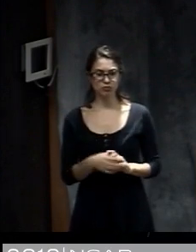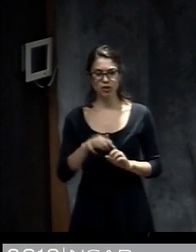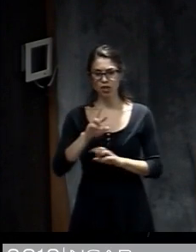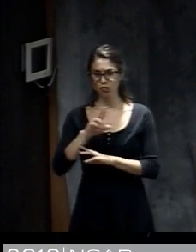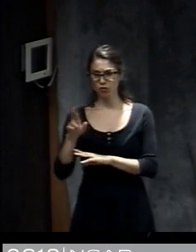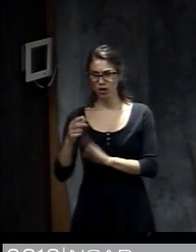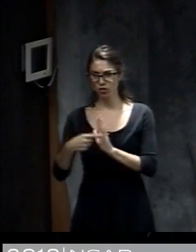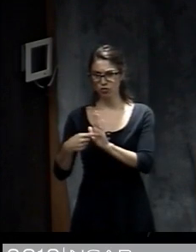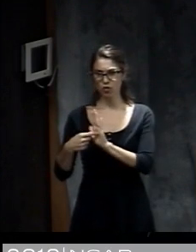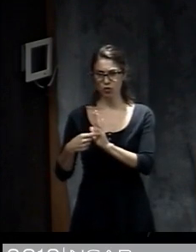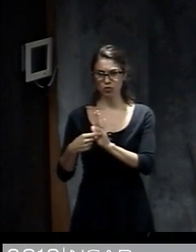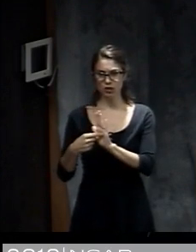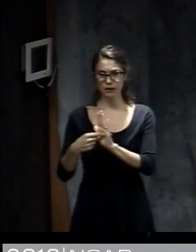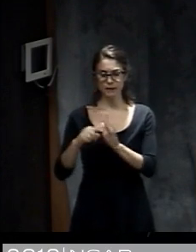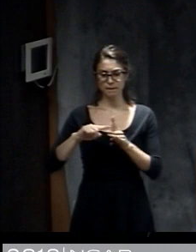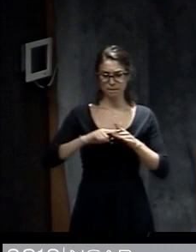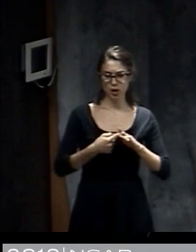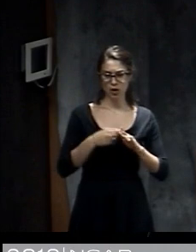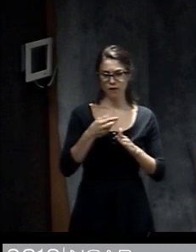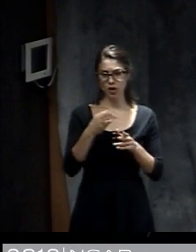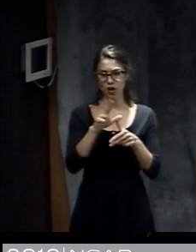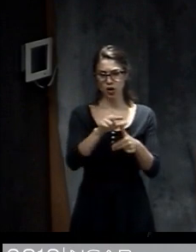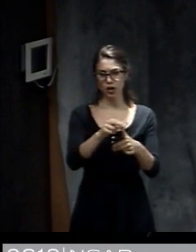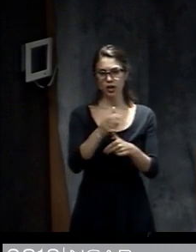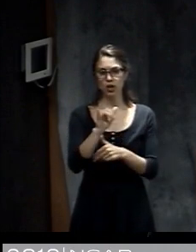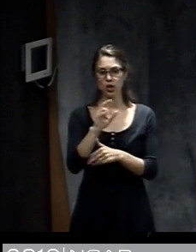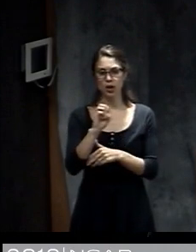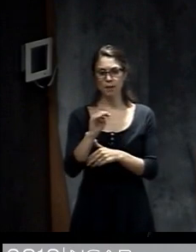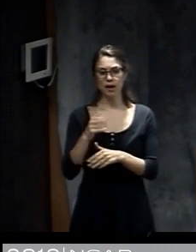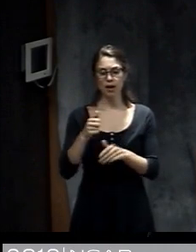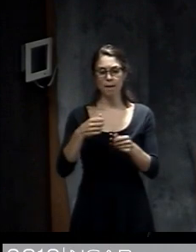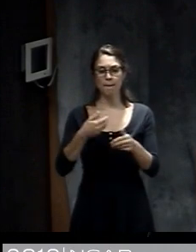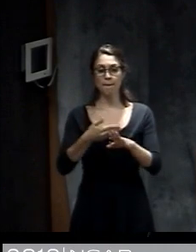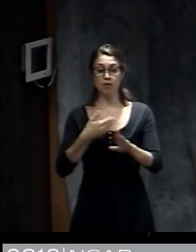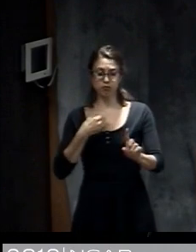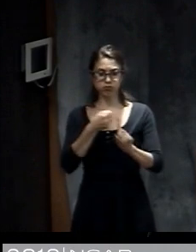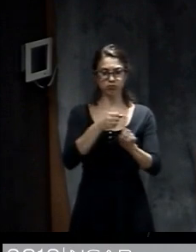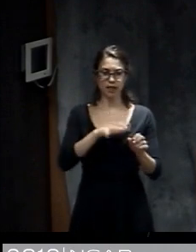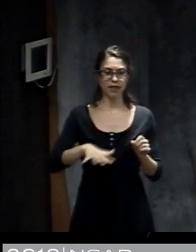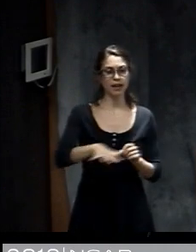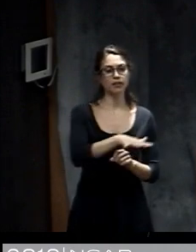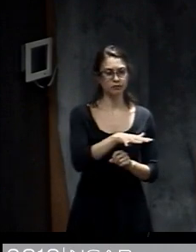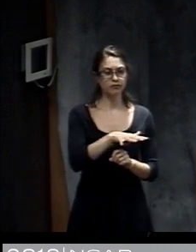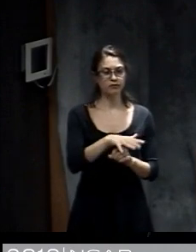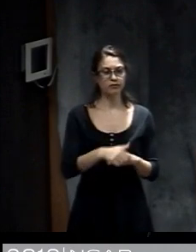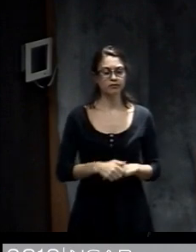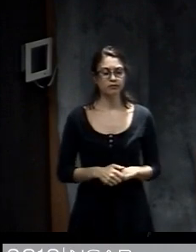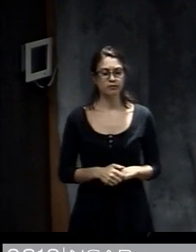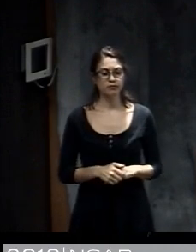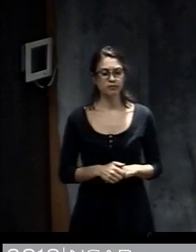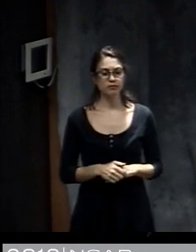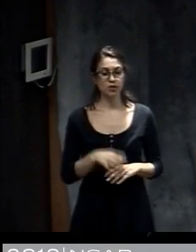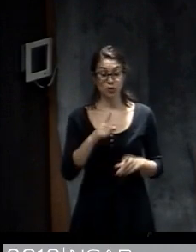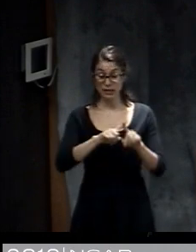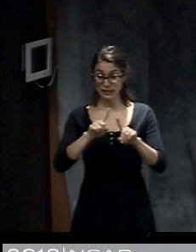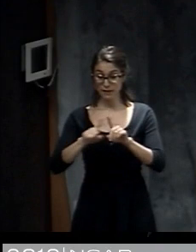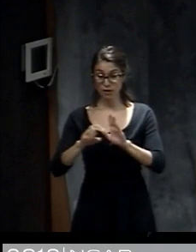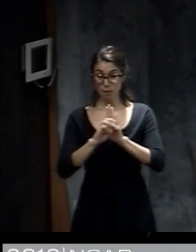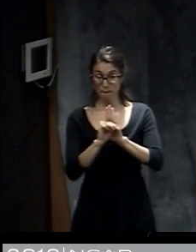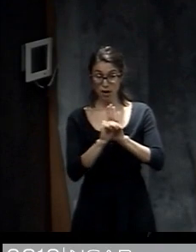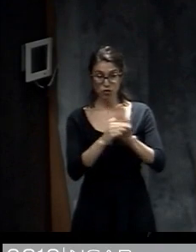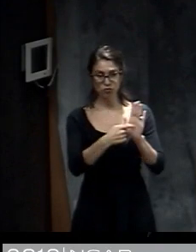initialization of Hurricane Irma about a week before landfall. And in this case, it's different models. These all represent different atmospheric models.